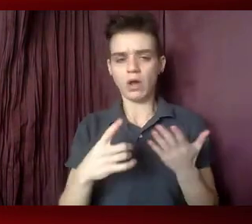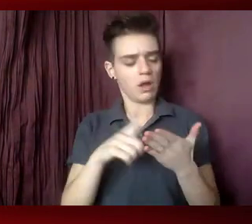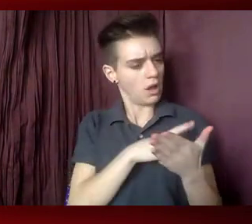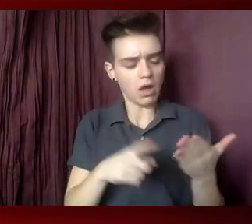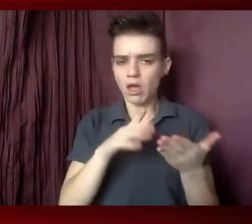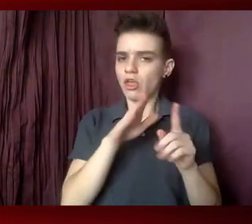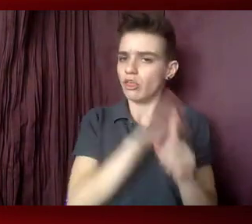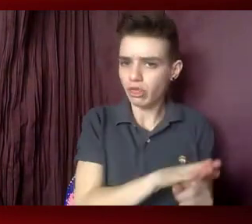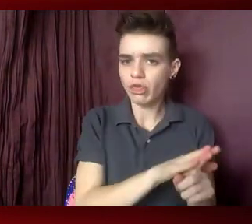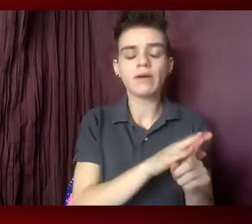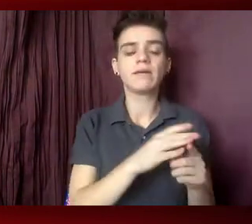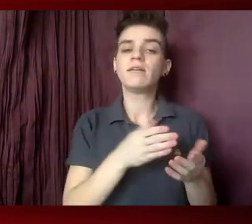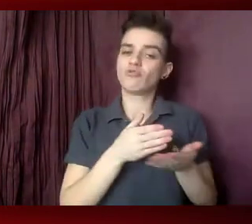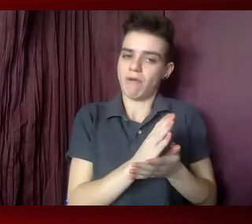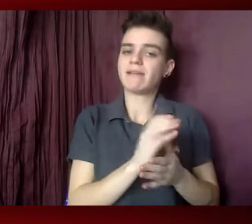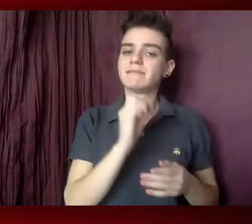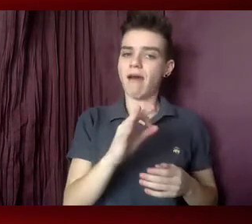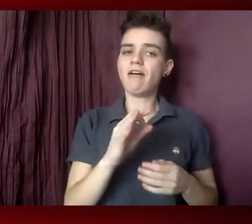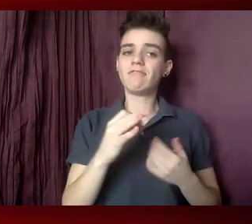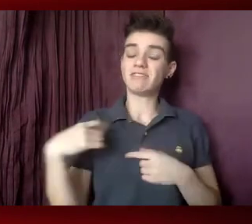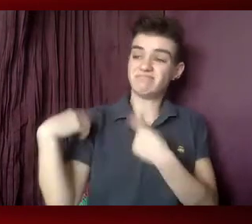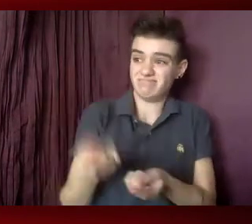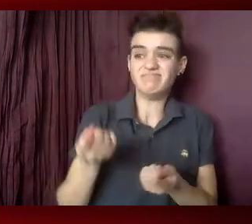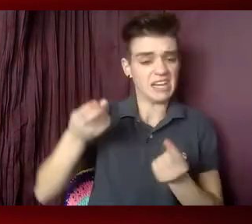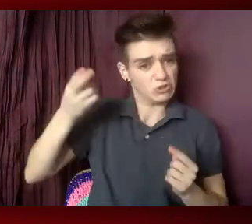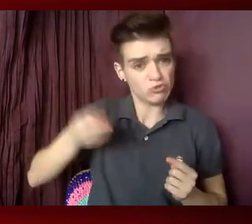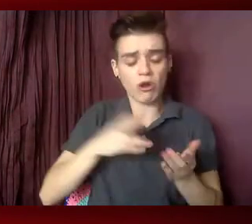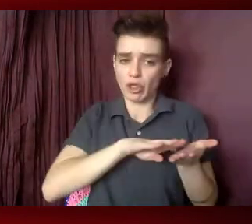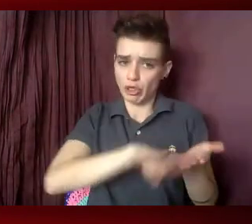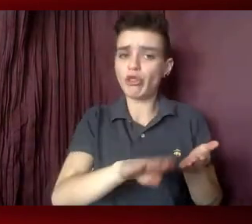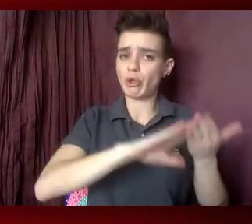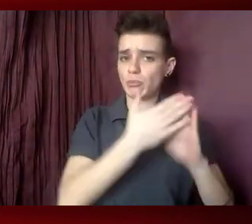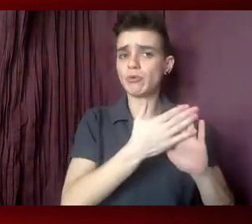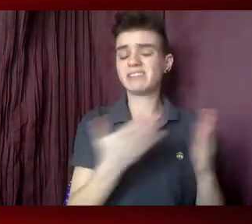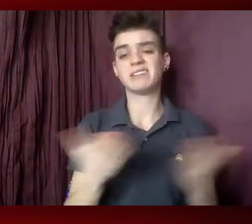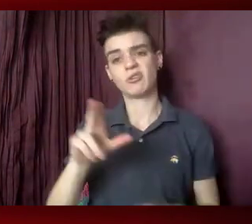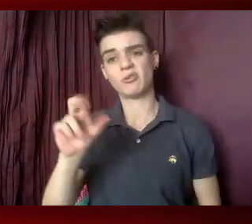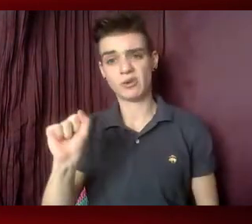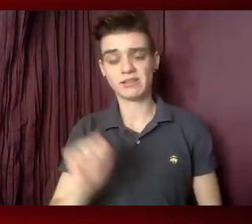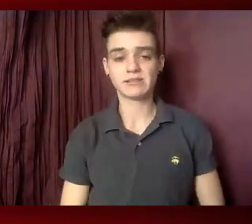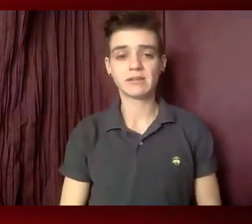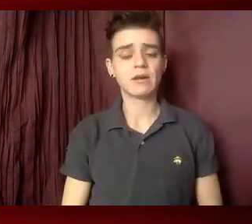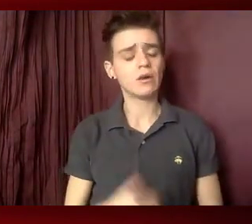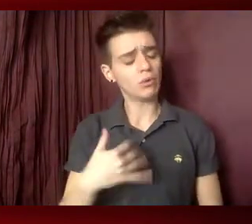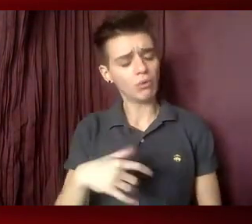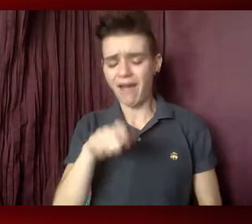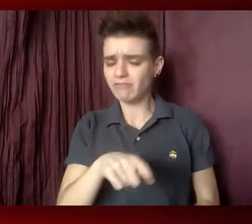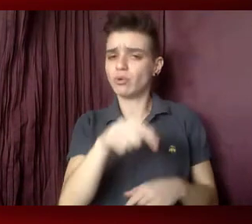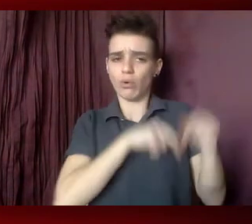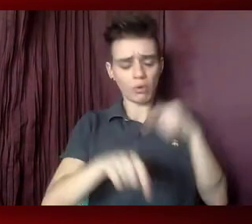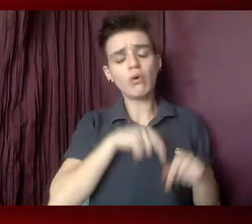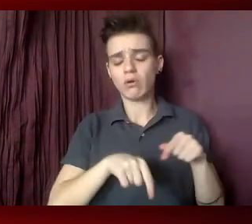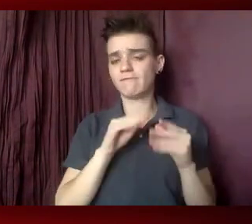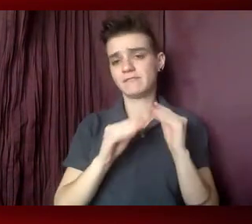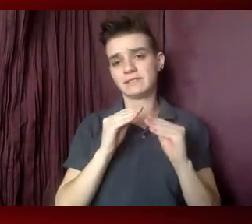of historically marginalized HIV vulnerable communities in the United States. That must be reversed. Trust